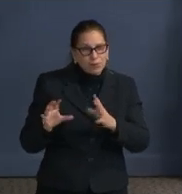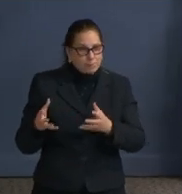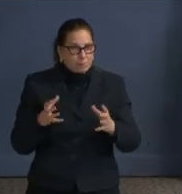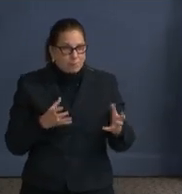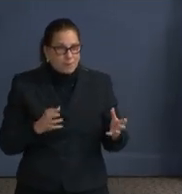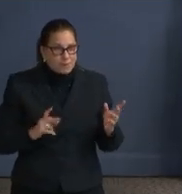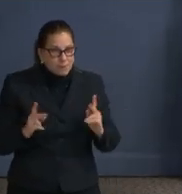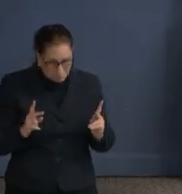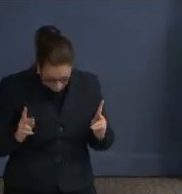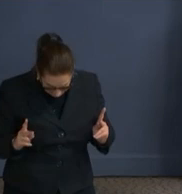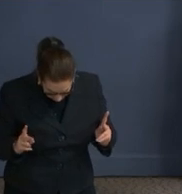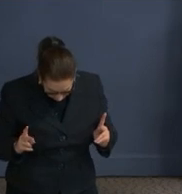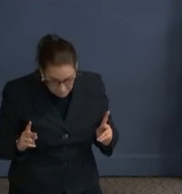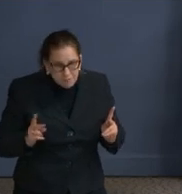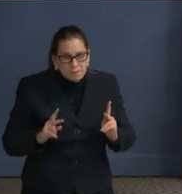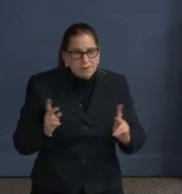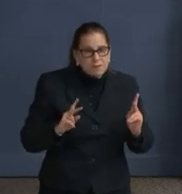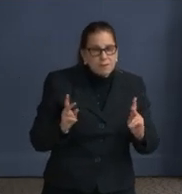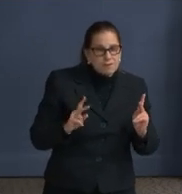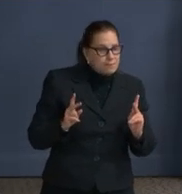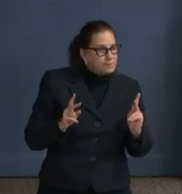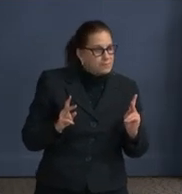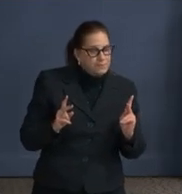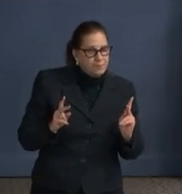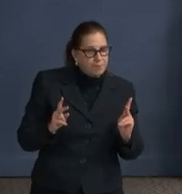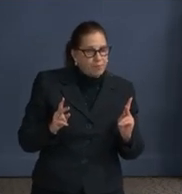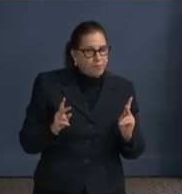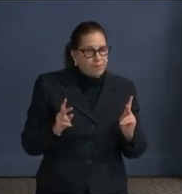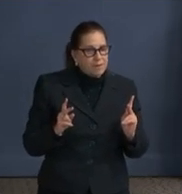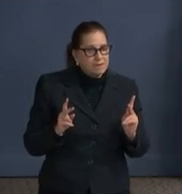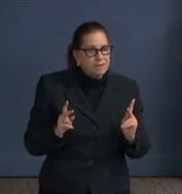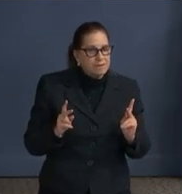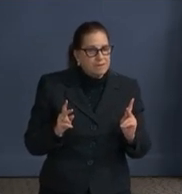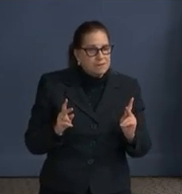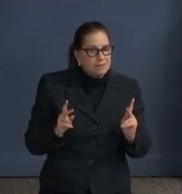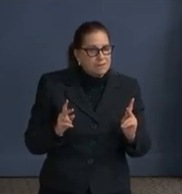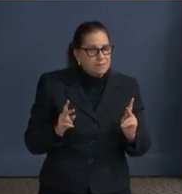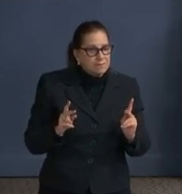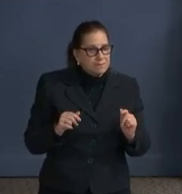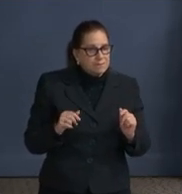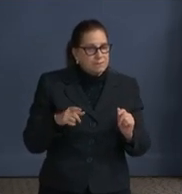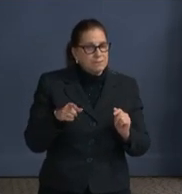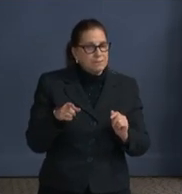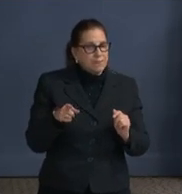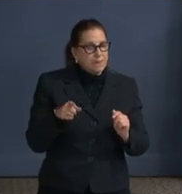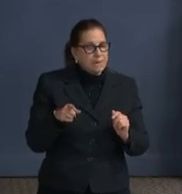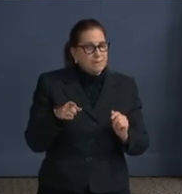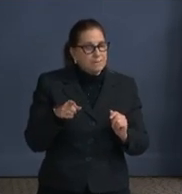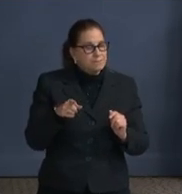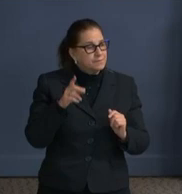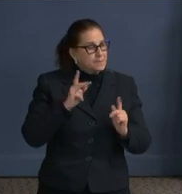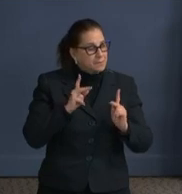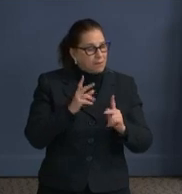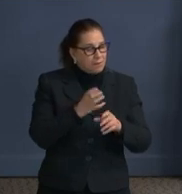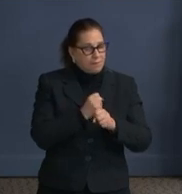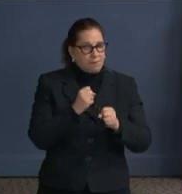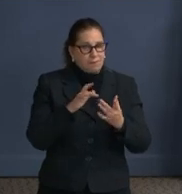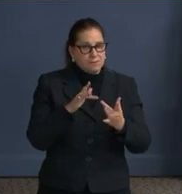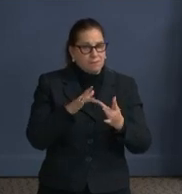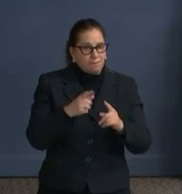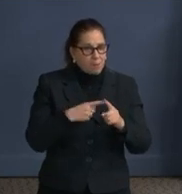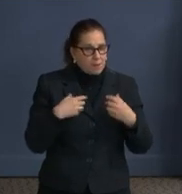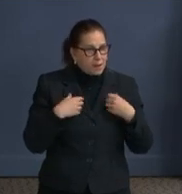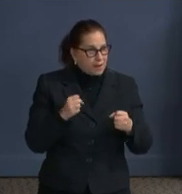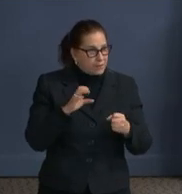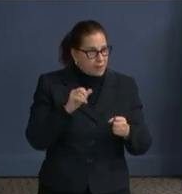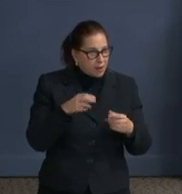portal, those individuals are being contacted by their healthcare providers. Federally qualified centers, if you've never met an operator of